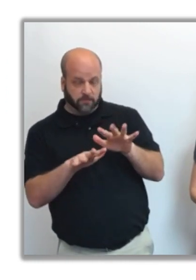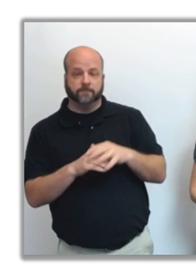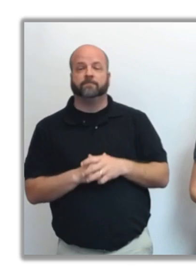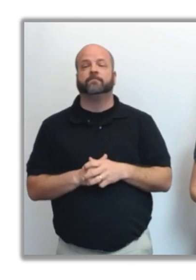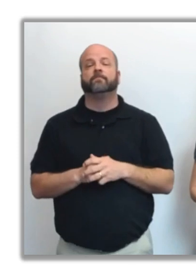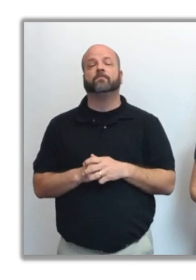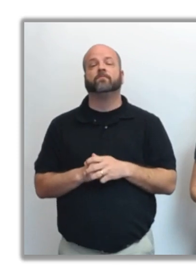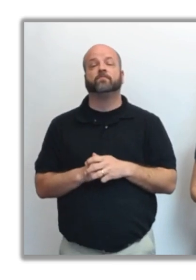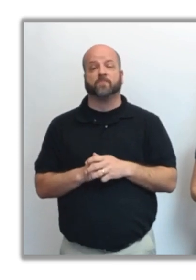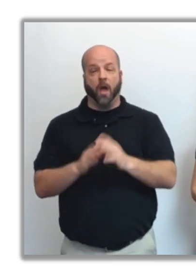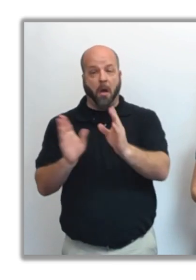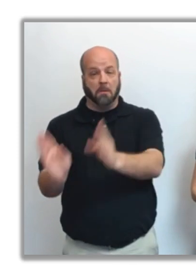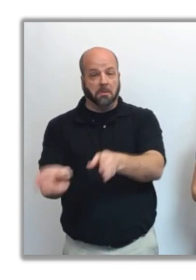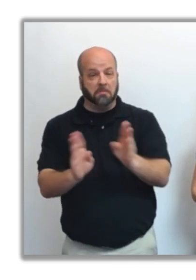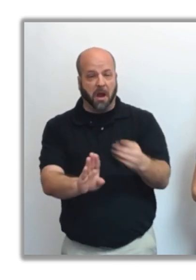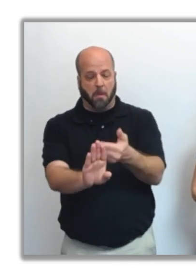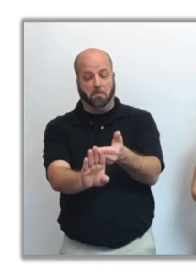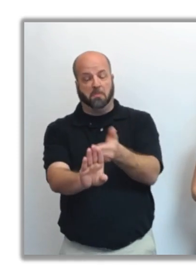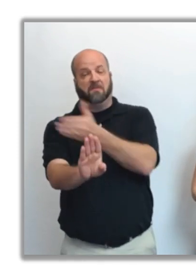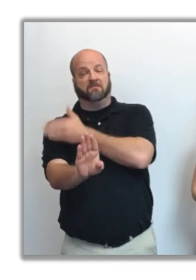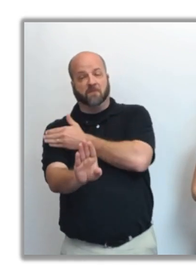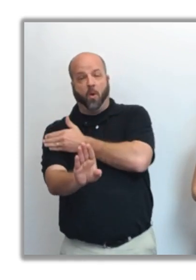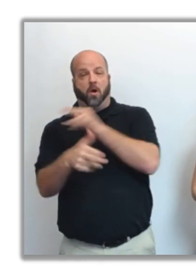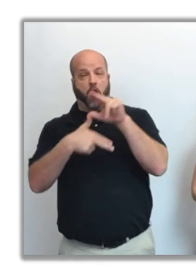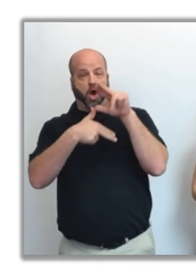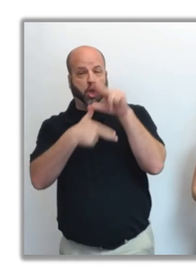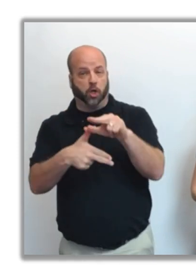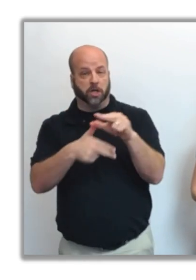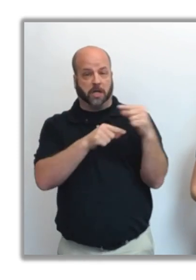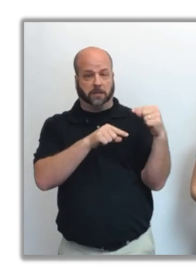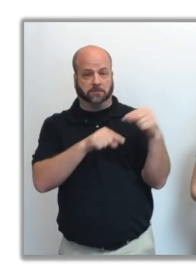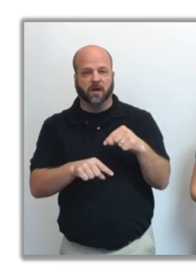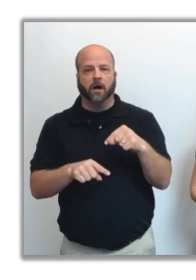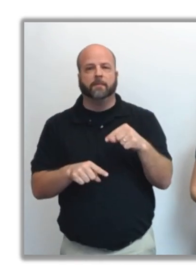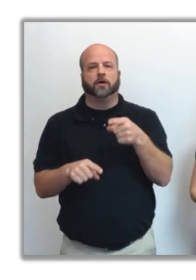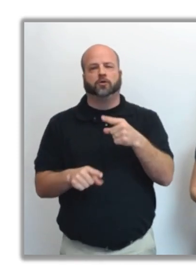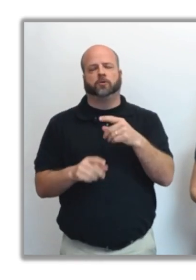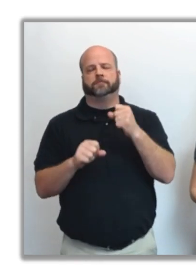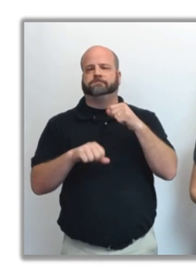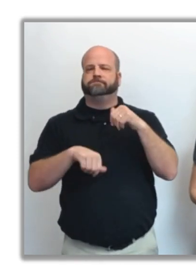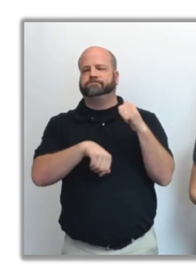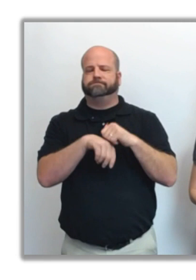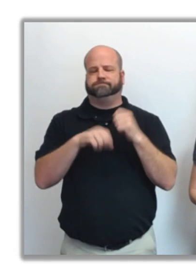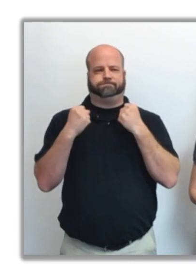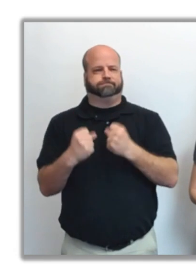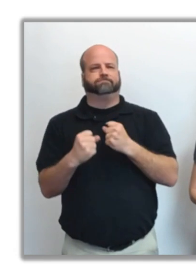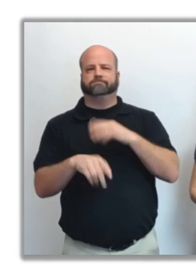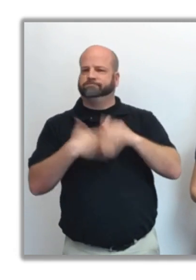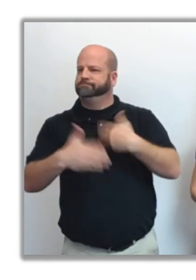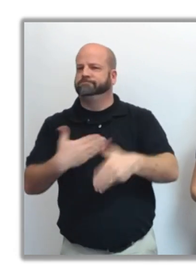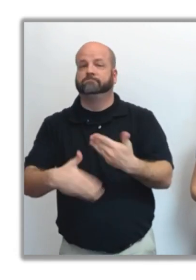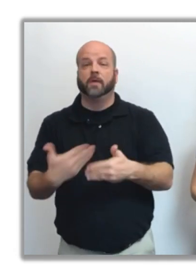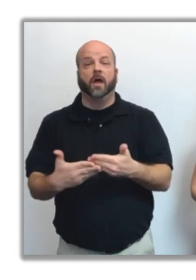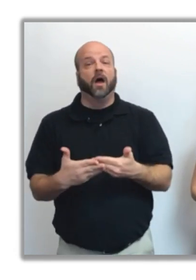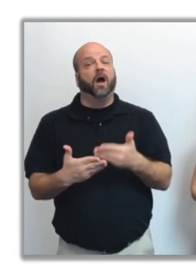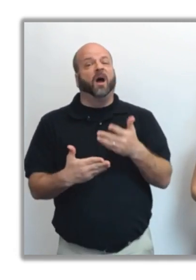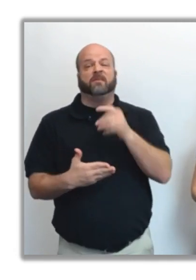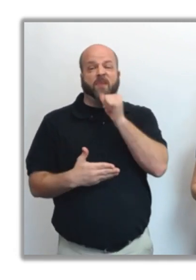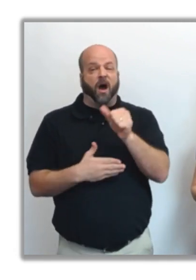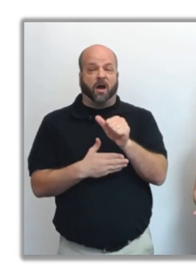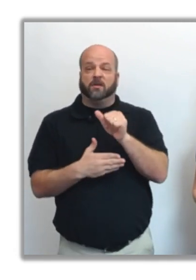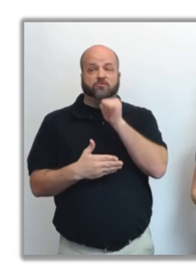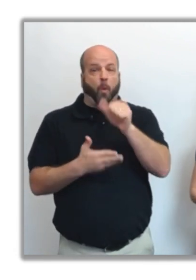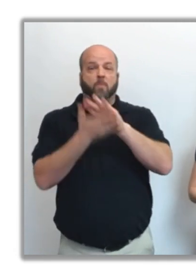Being prepared before a hurricane threatens makes you more resilient and can mean the difference between being a hurricane victim